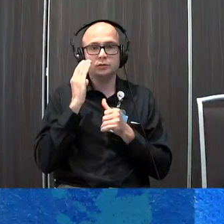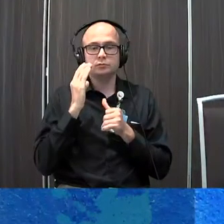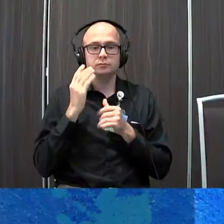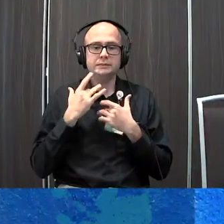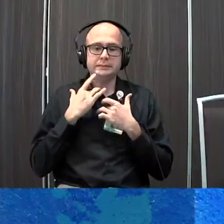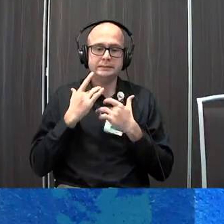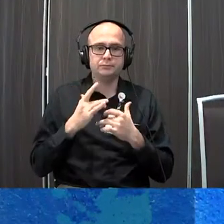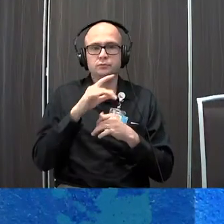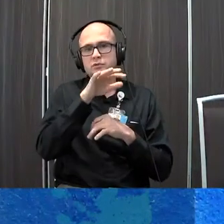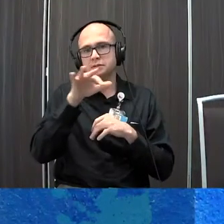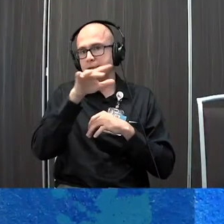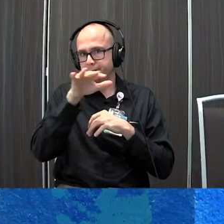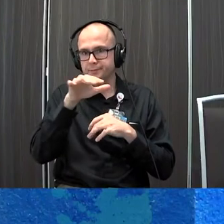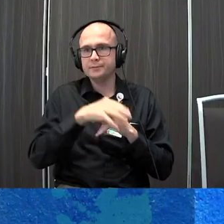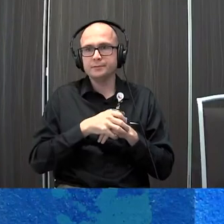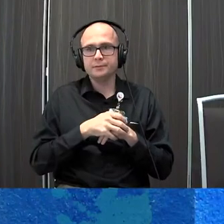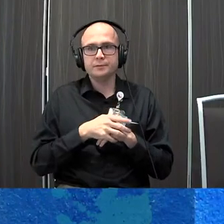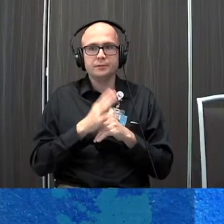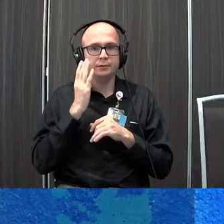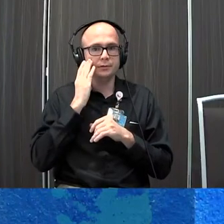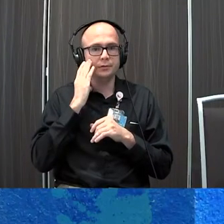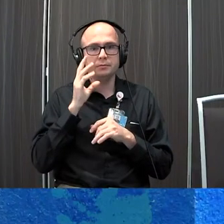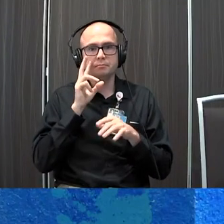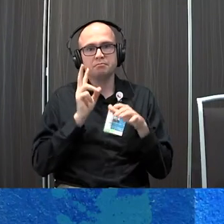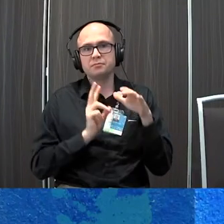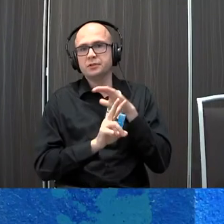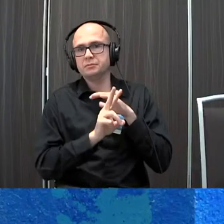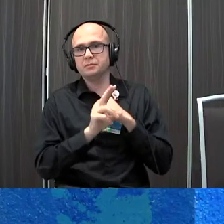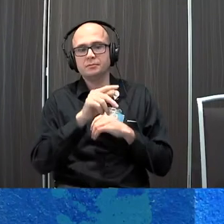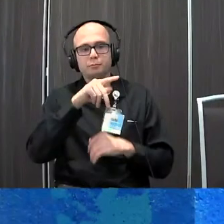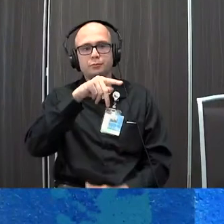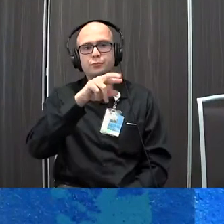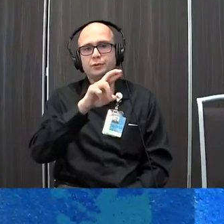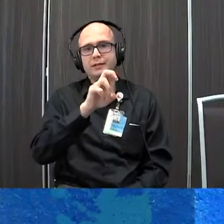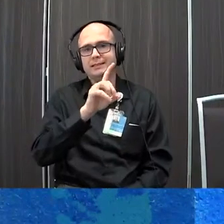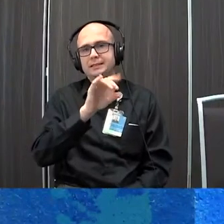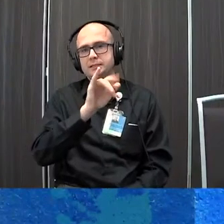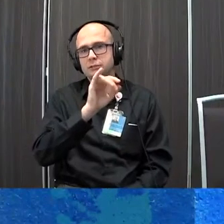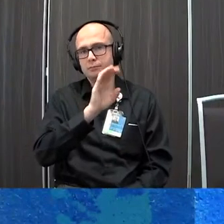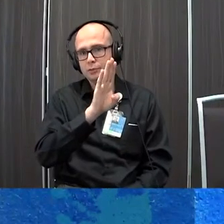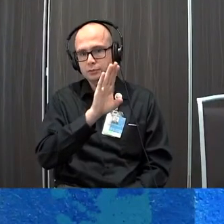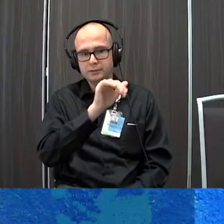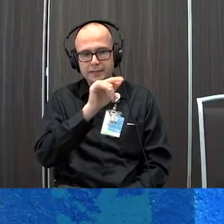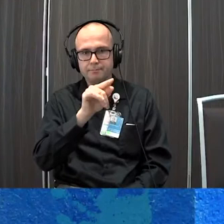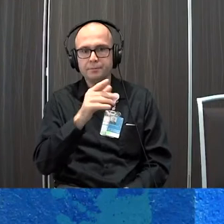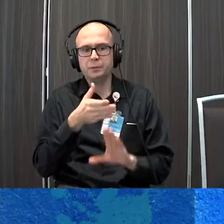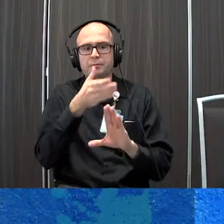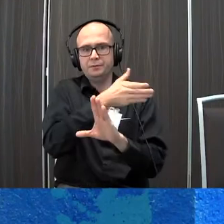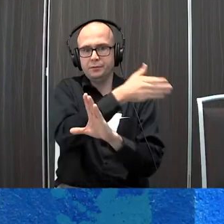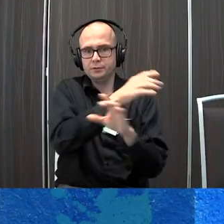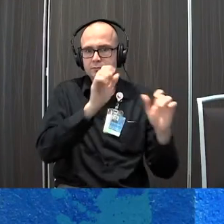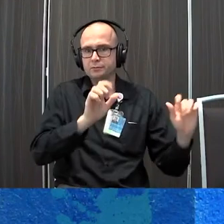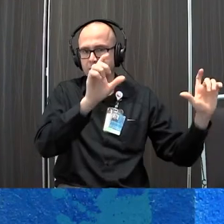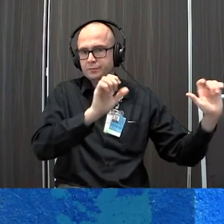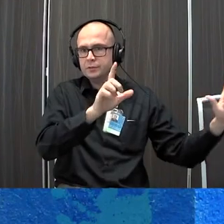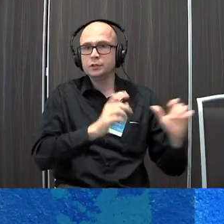spelling so that predictable app on the slide for example a couple slides previously is one where you